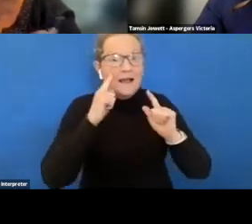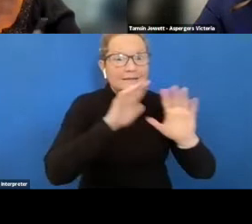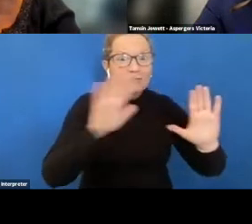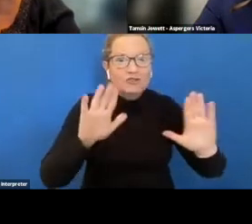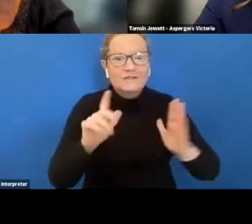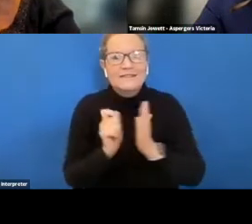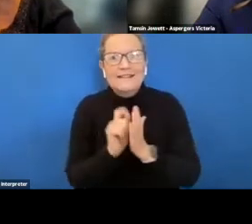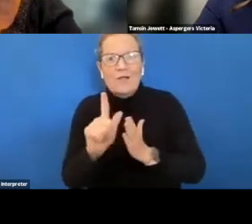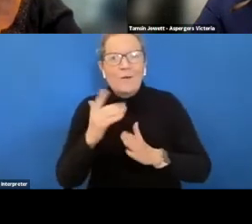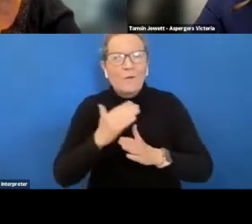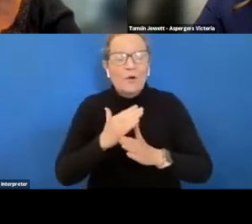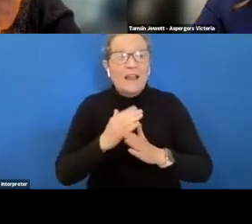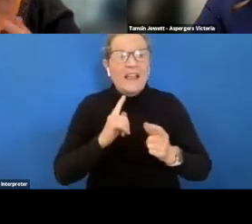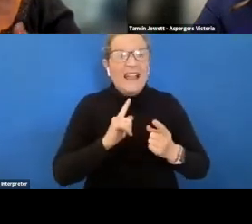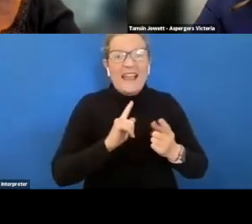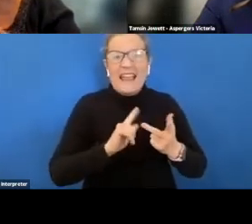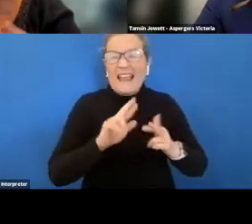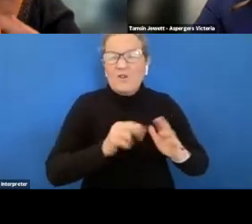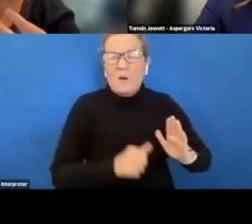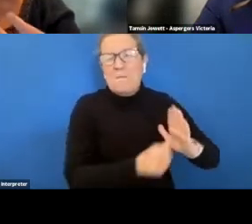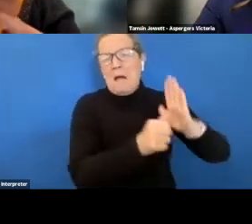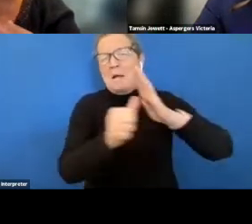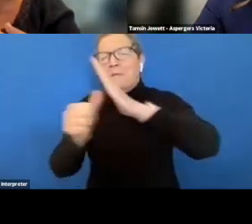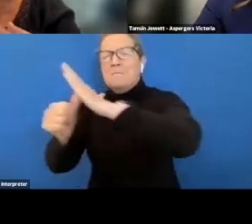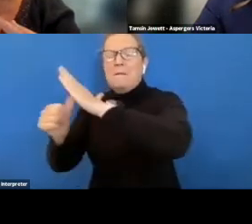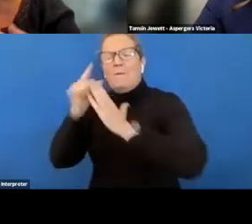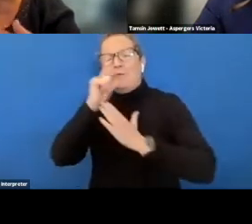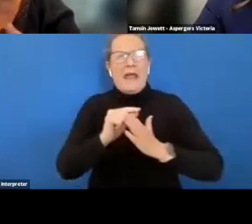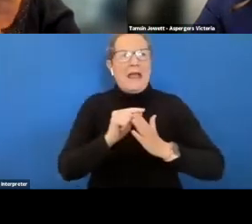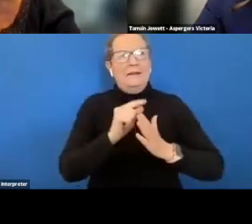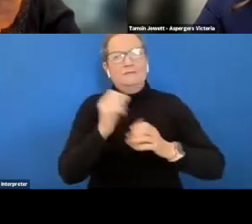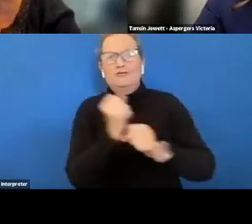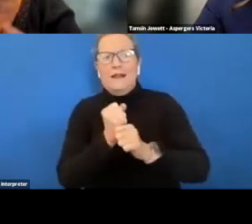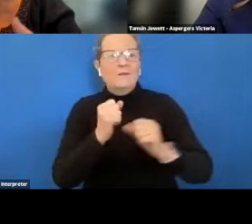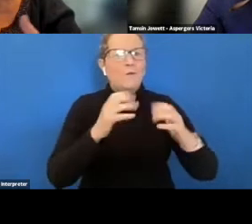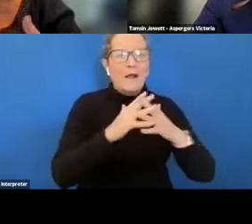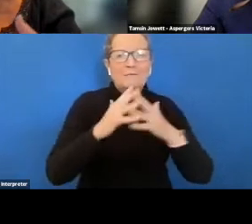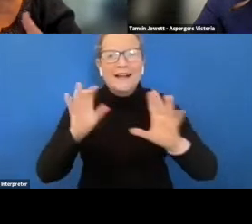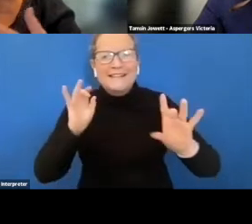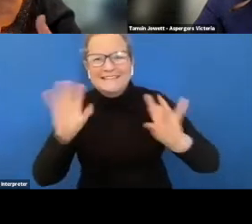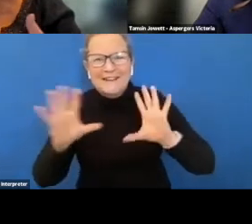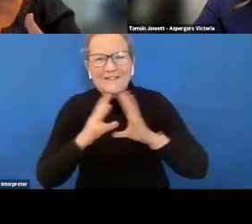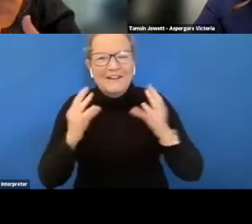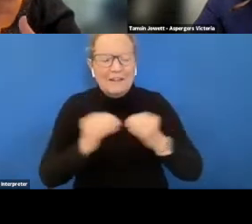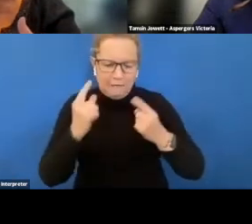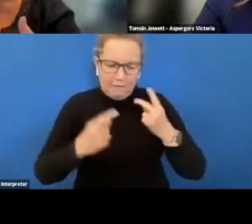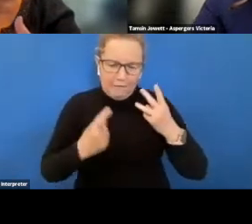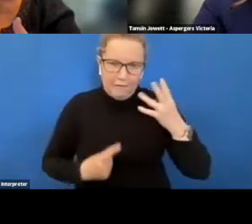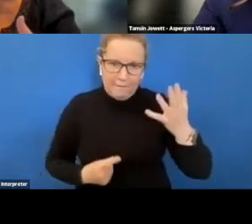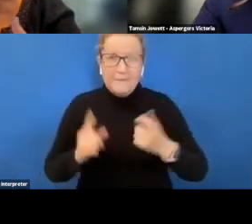you're a whiz in all those areas you can create your own website you can do many many things but if your disability